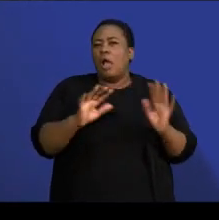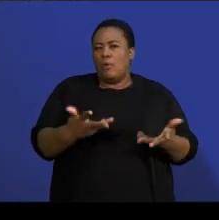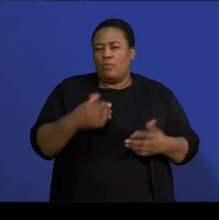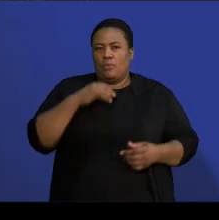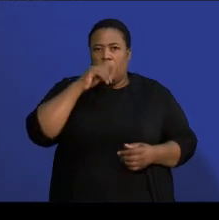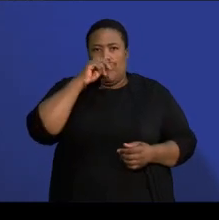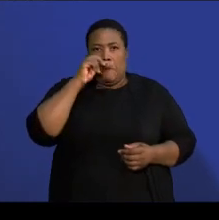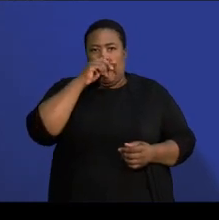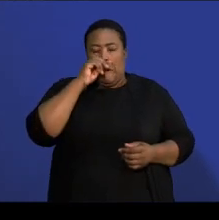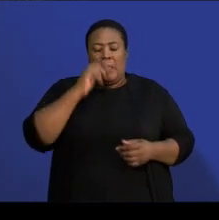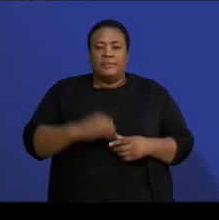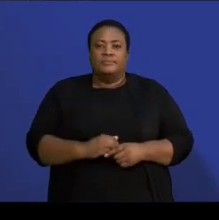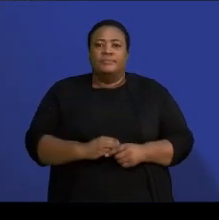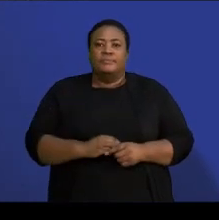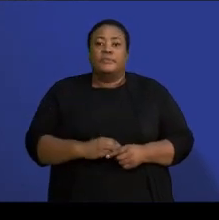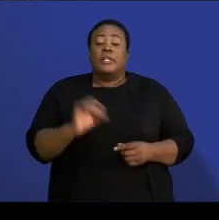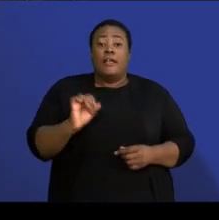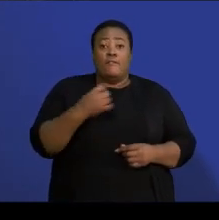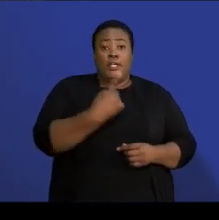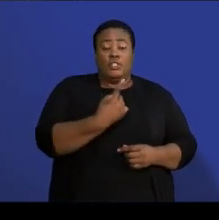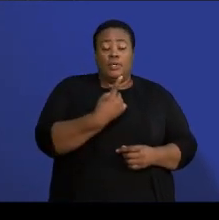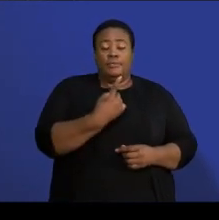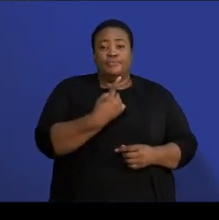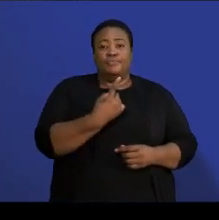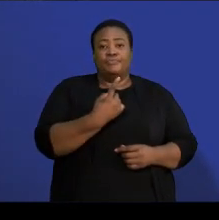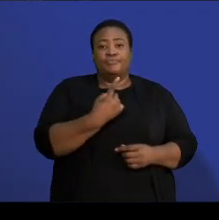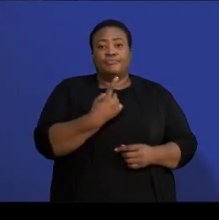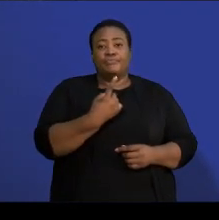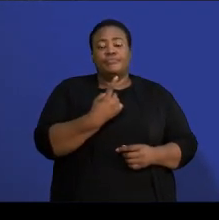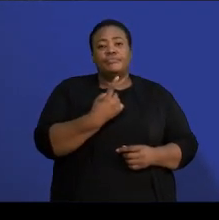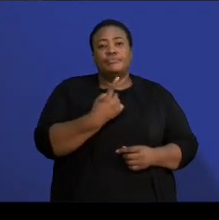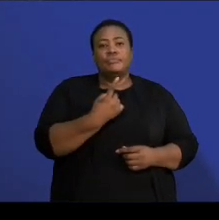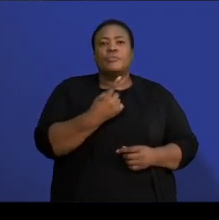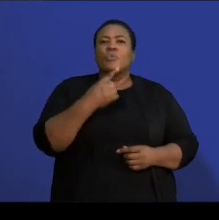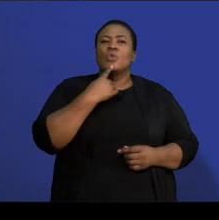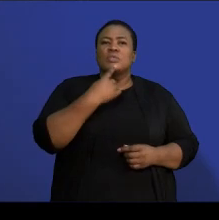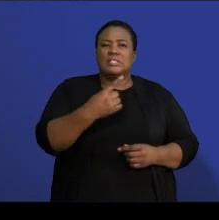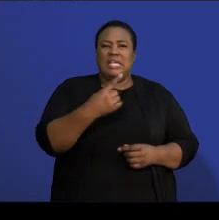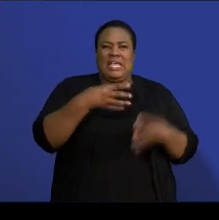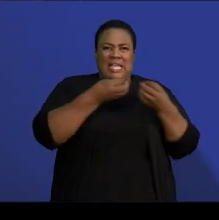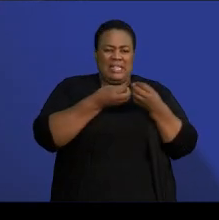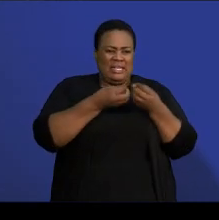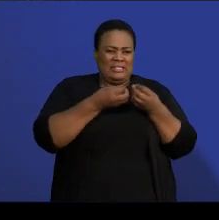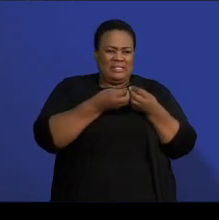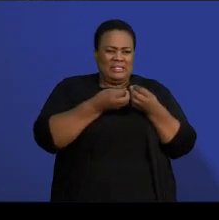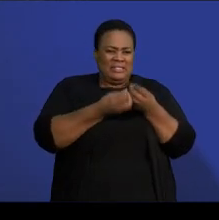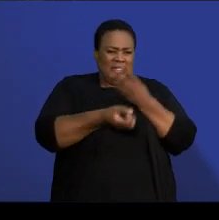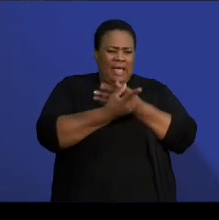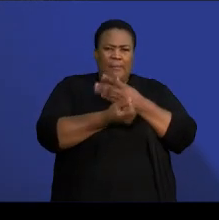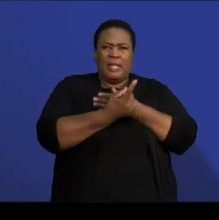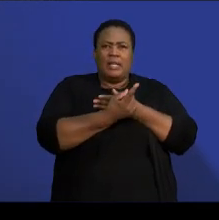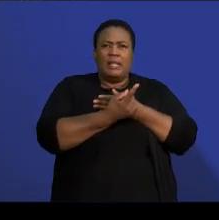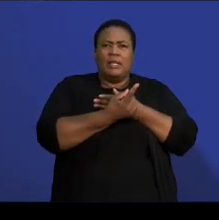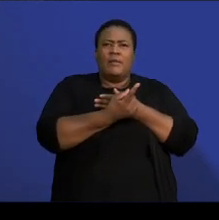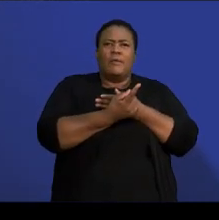So the very first one that we're going to talk about is mutually exclusive events. When you say events are mutually exclusive events, meaning